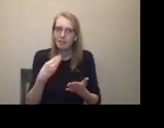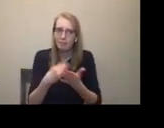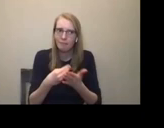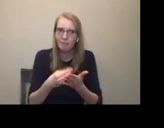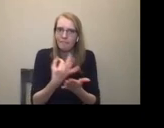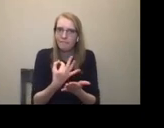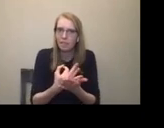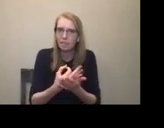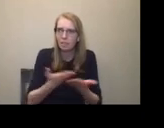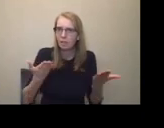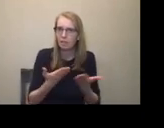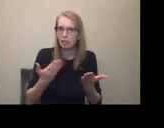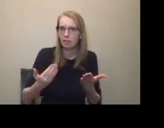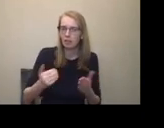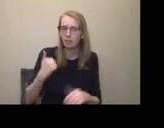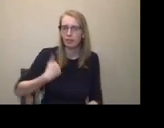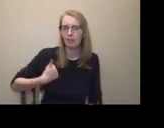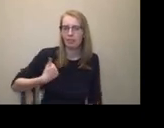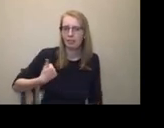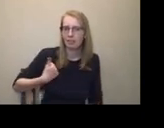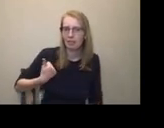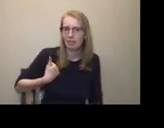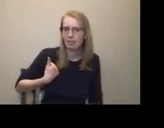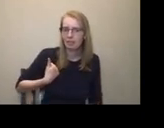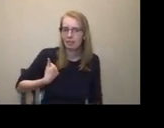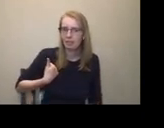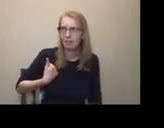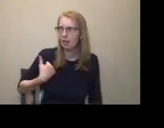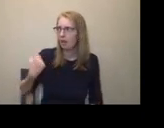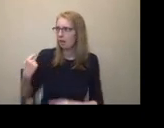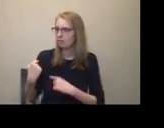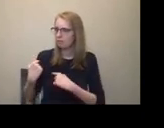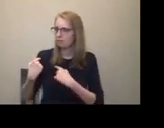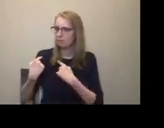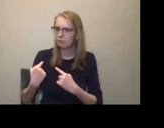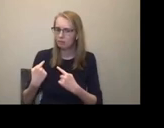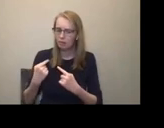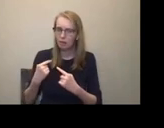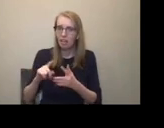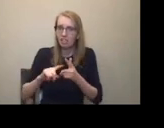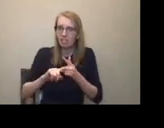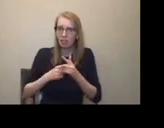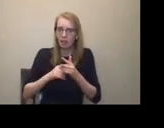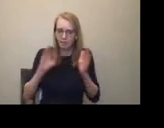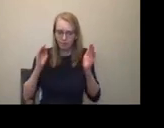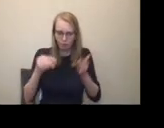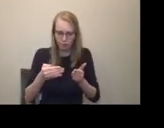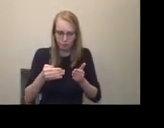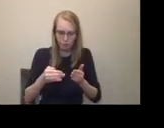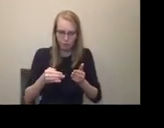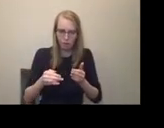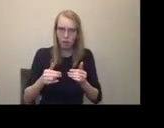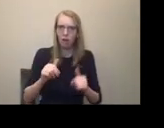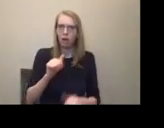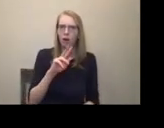1970 to 2000 was all about the art. So imagine our sadness, but now it's all about our access.